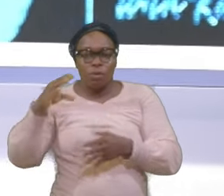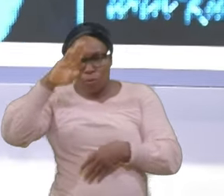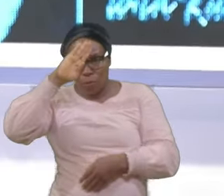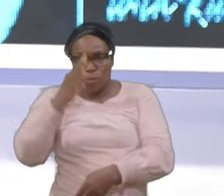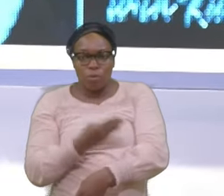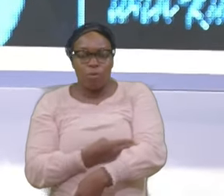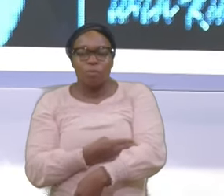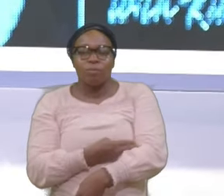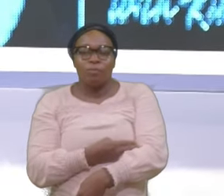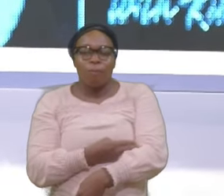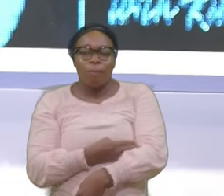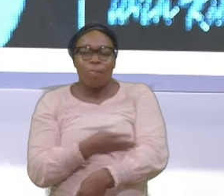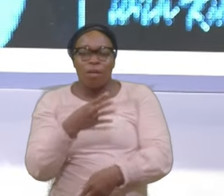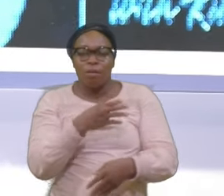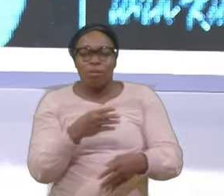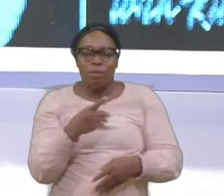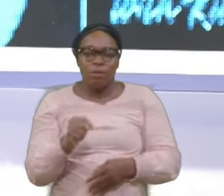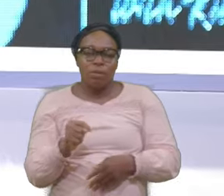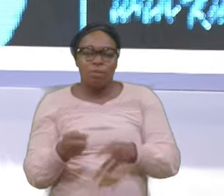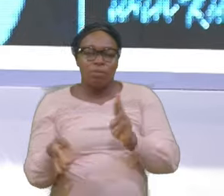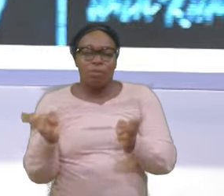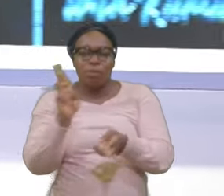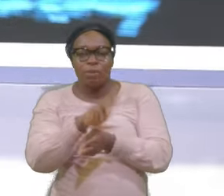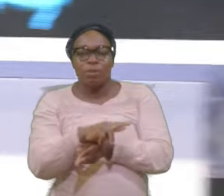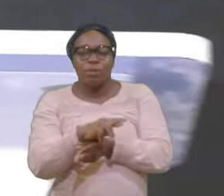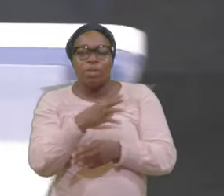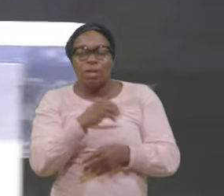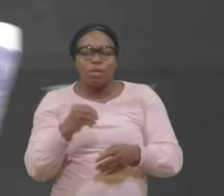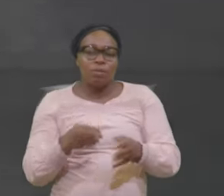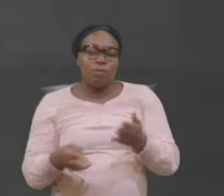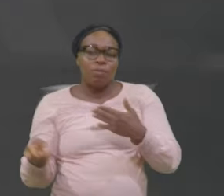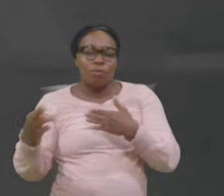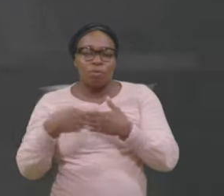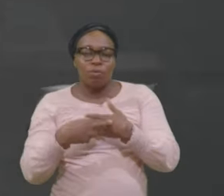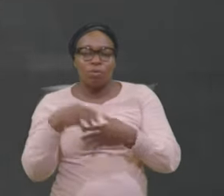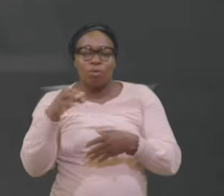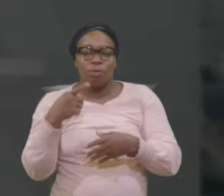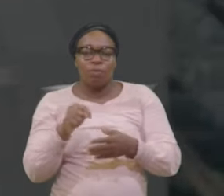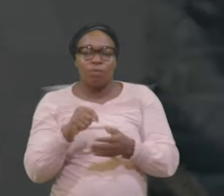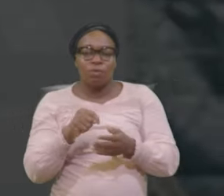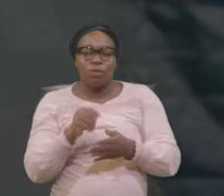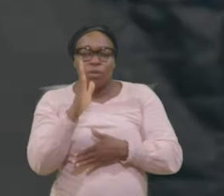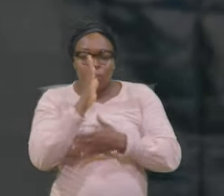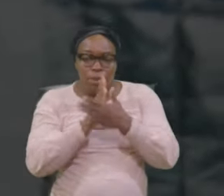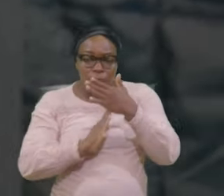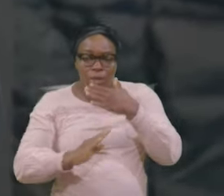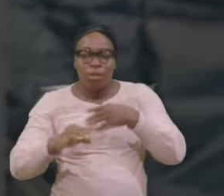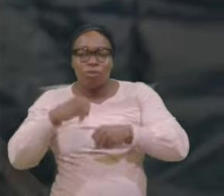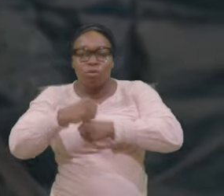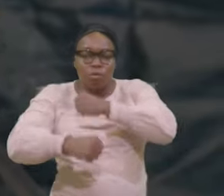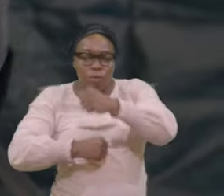Restoration Of the Penitent Suffer When we Suffer